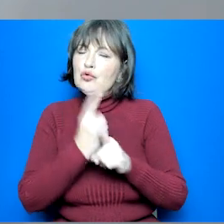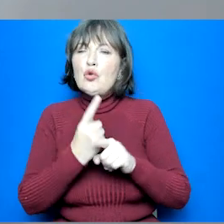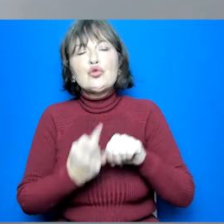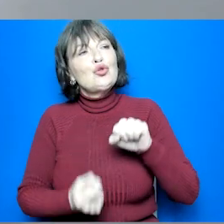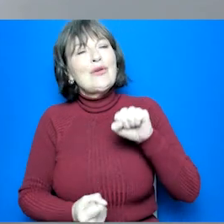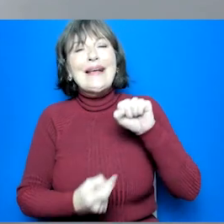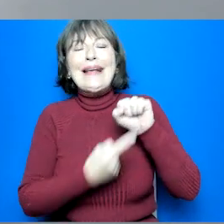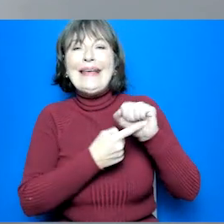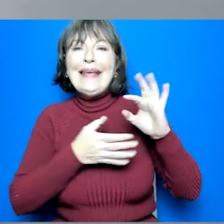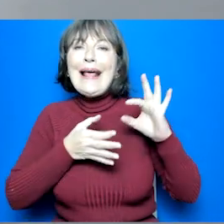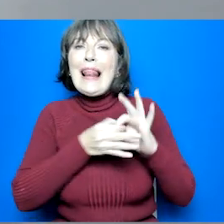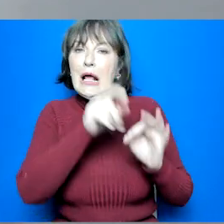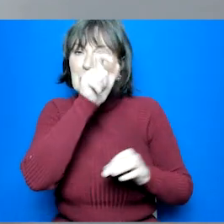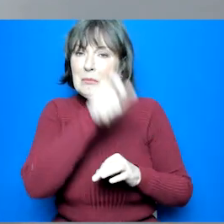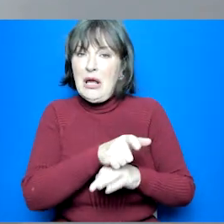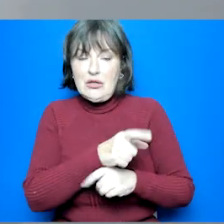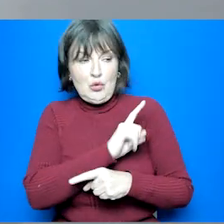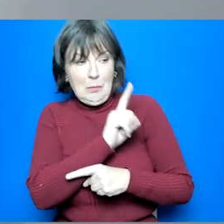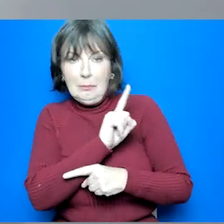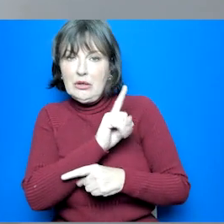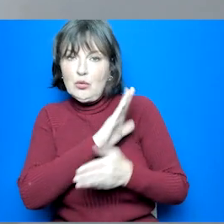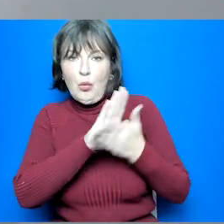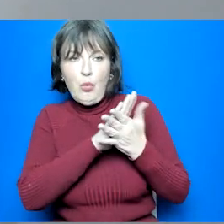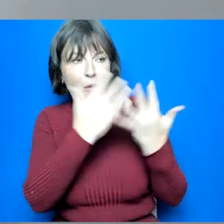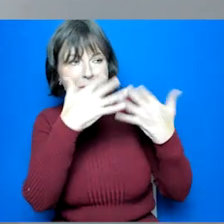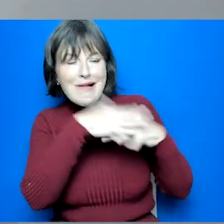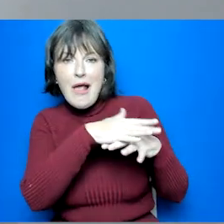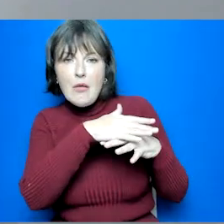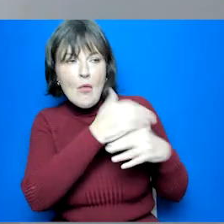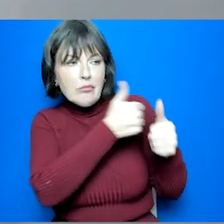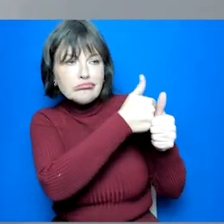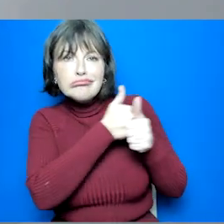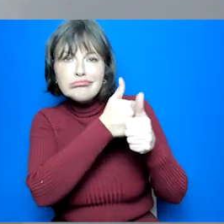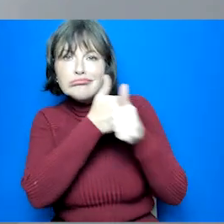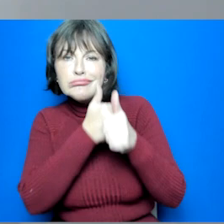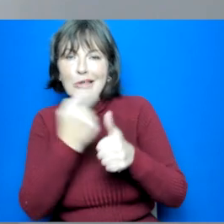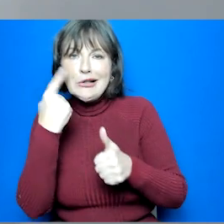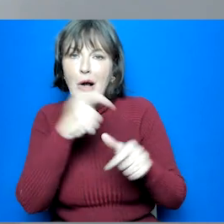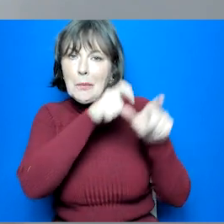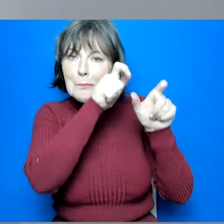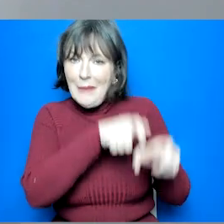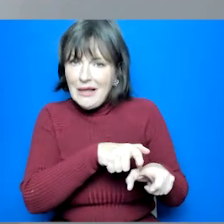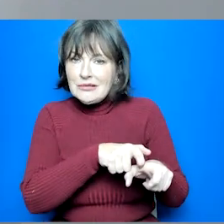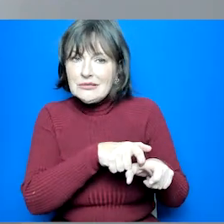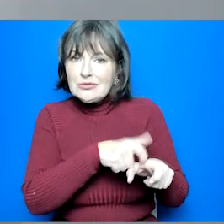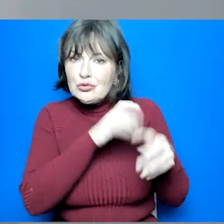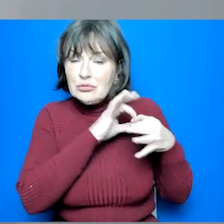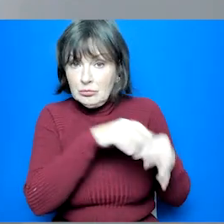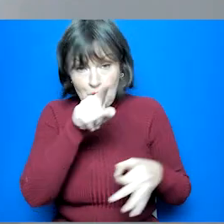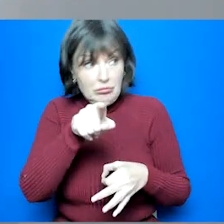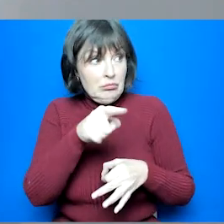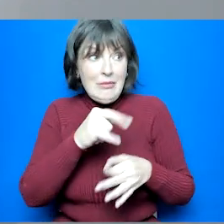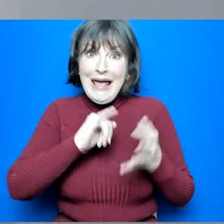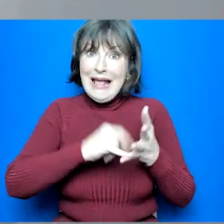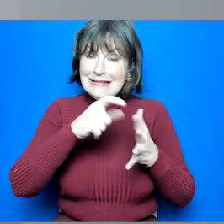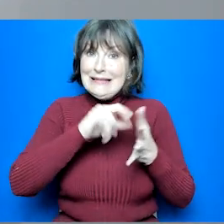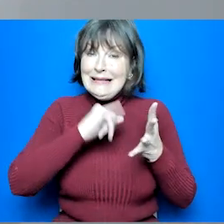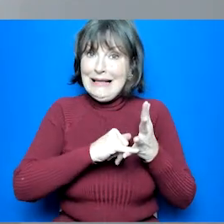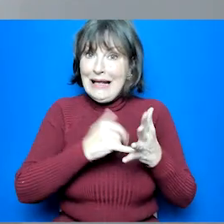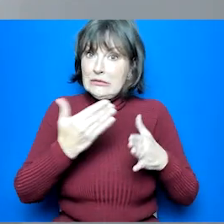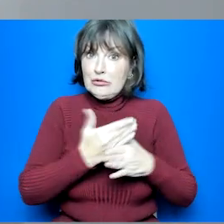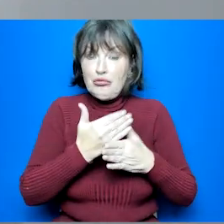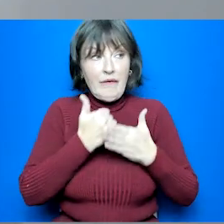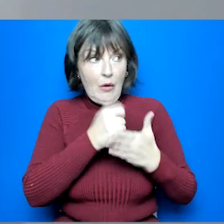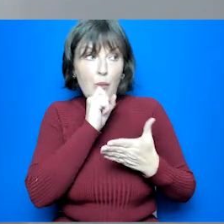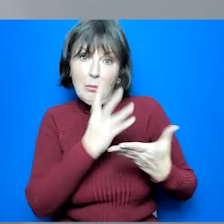school about the network of support that you and your young person will be able to link in with your young person's SDS school careers advisor will be part of that network of